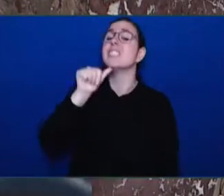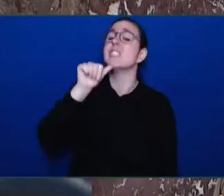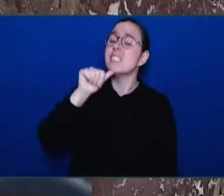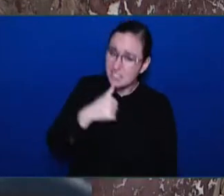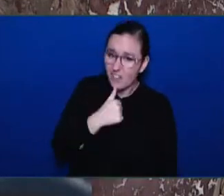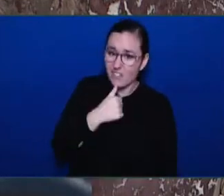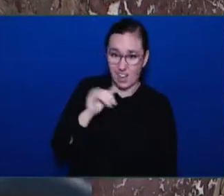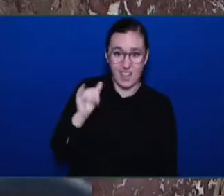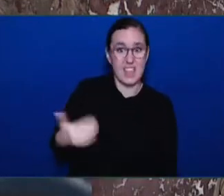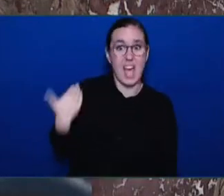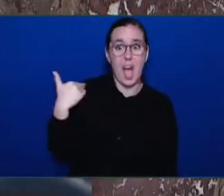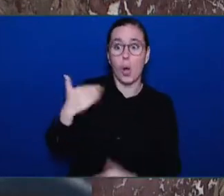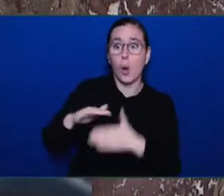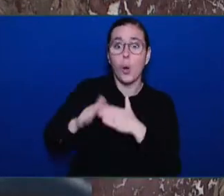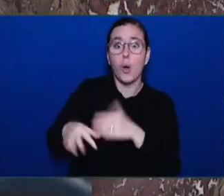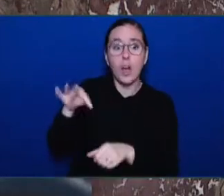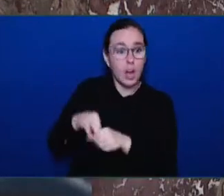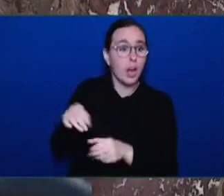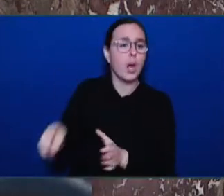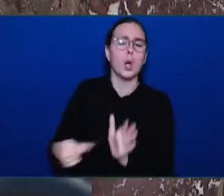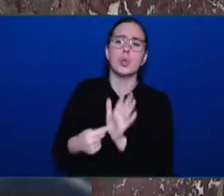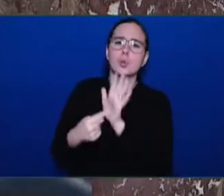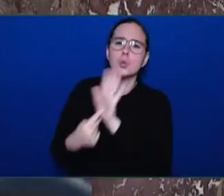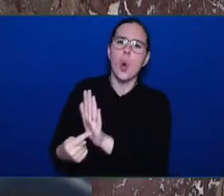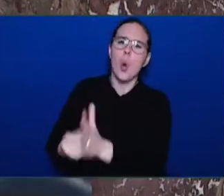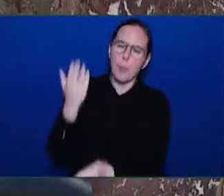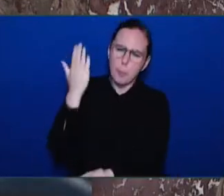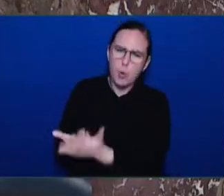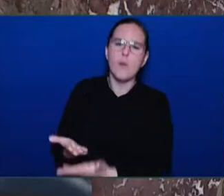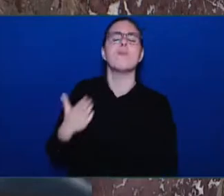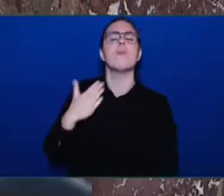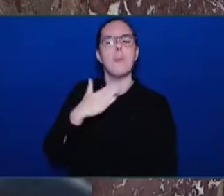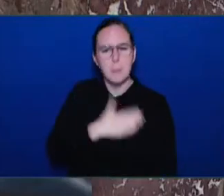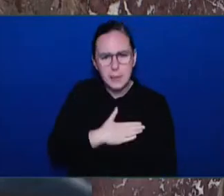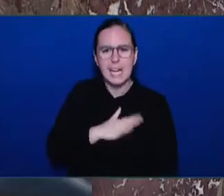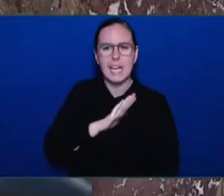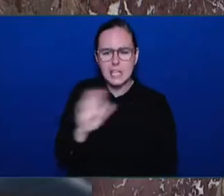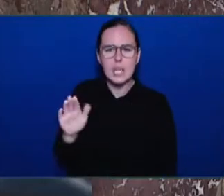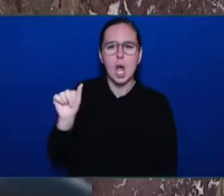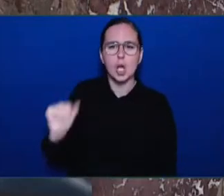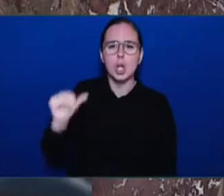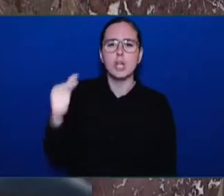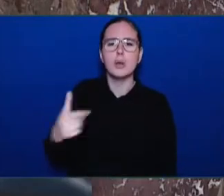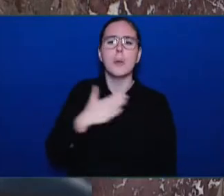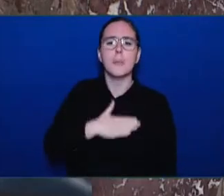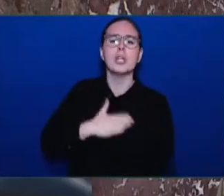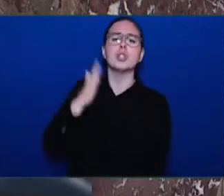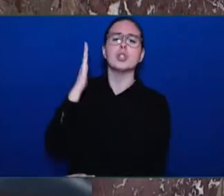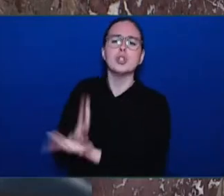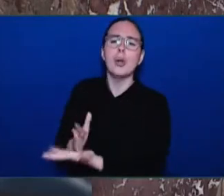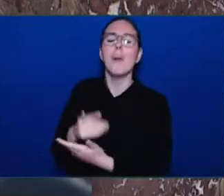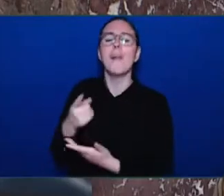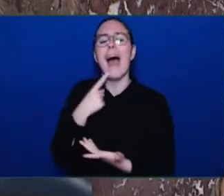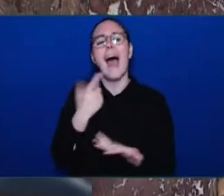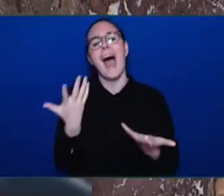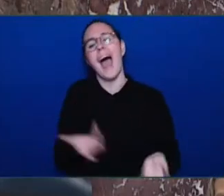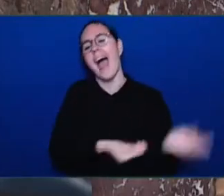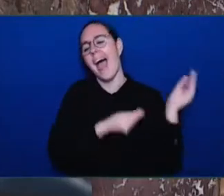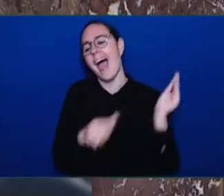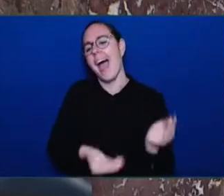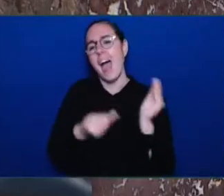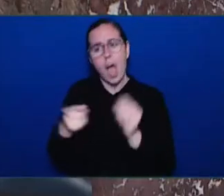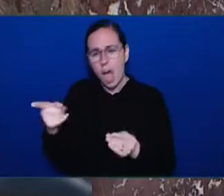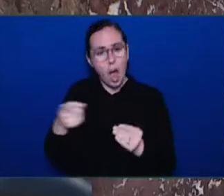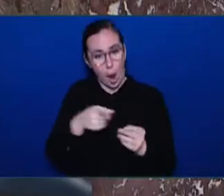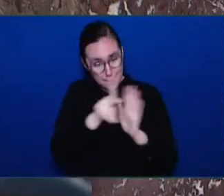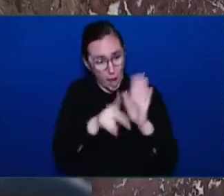Will this Attorney-General and his predecessors catch and release and finally put policy changes that put public safety first?